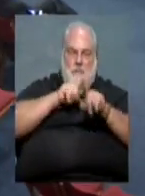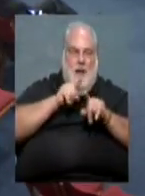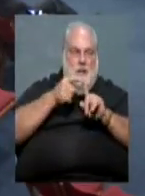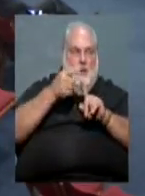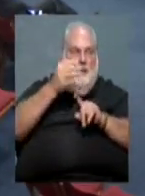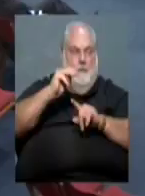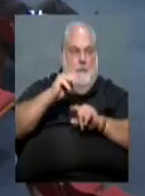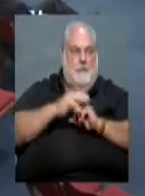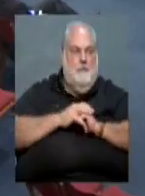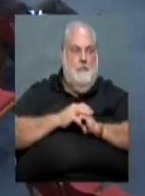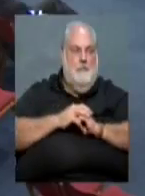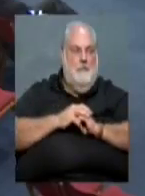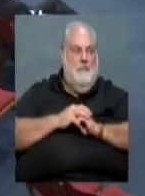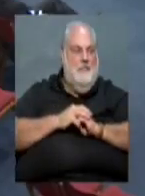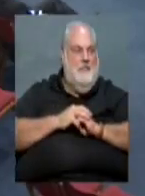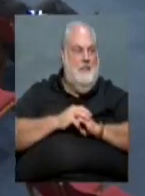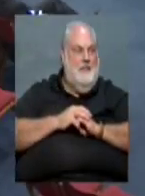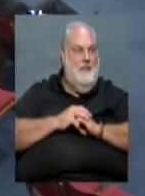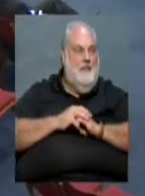him.